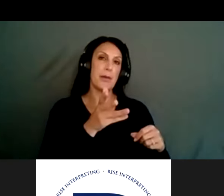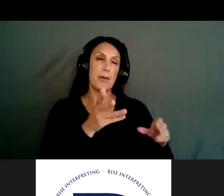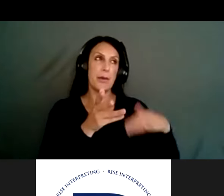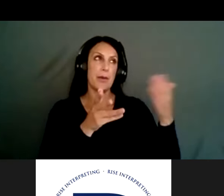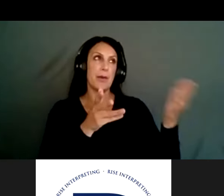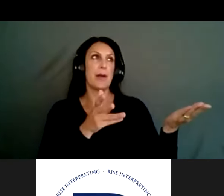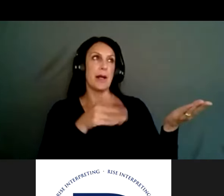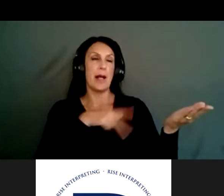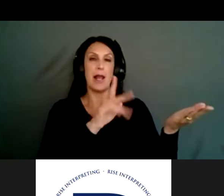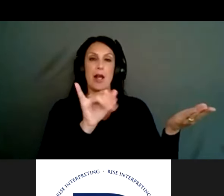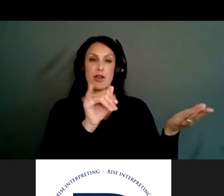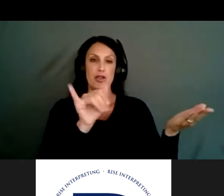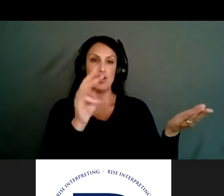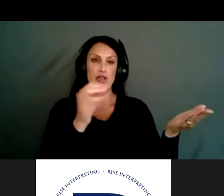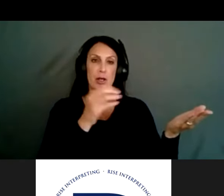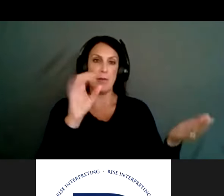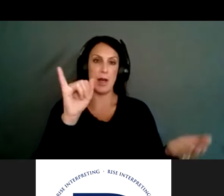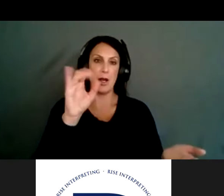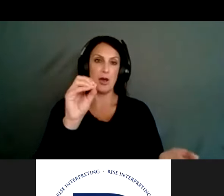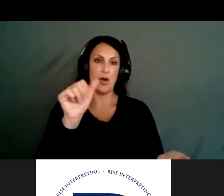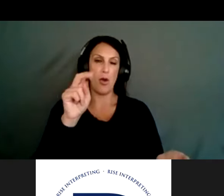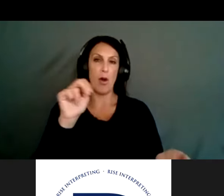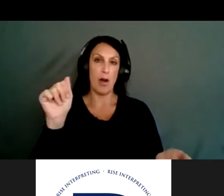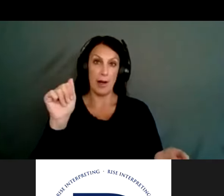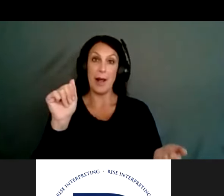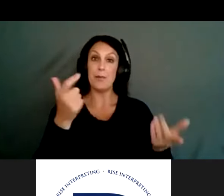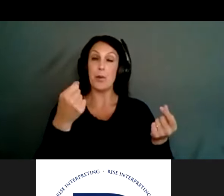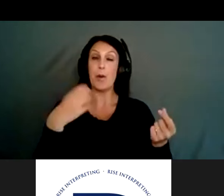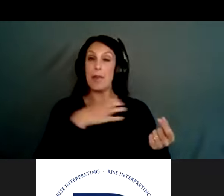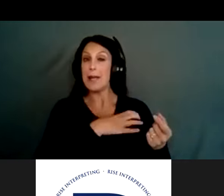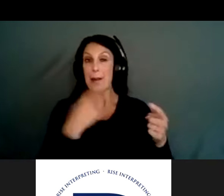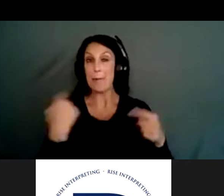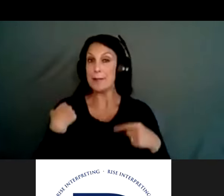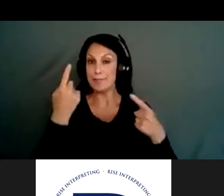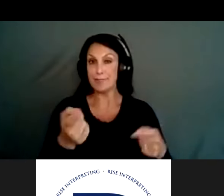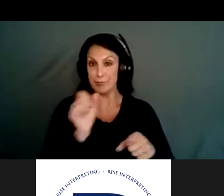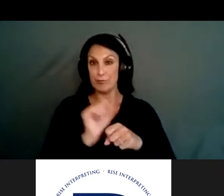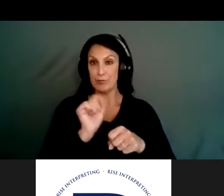and Yoana to share a bit about, uh, what this committee has been working on.